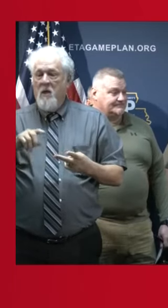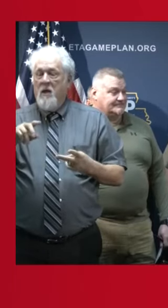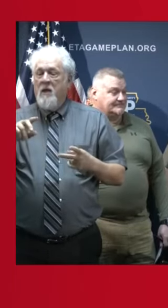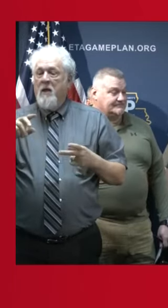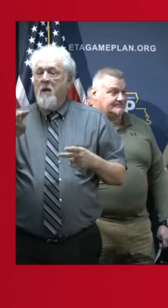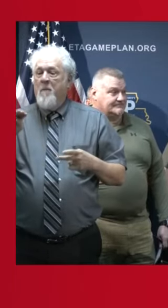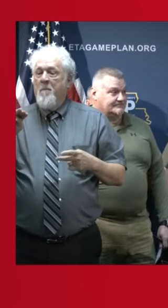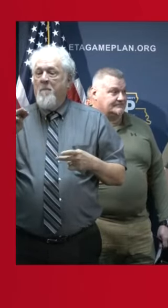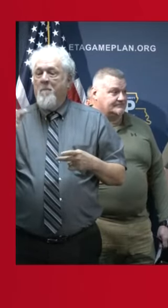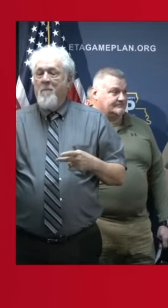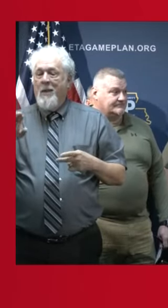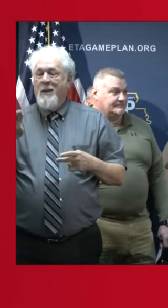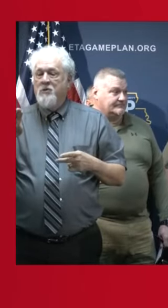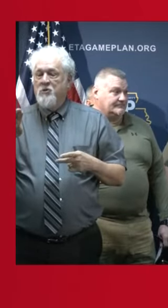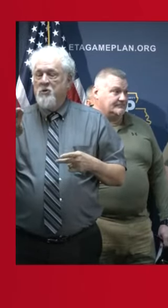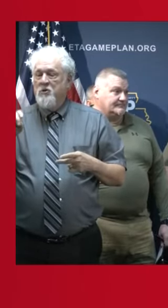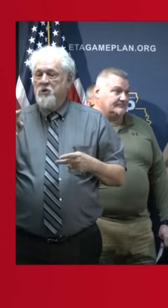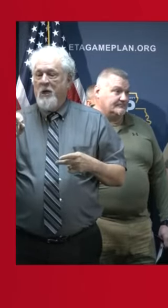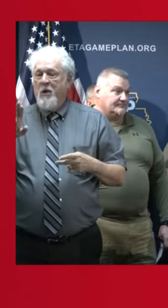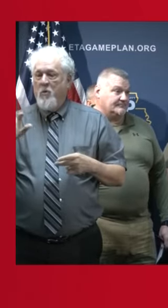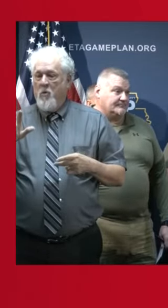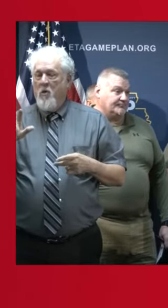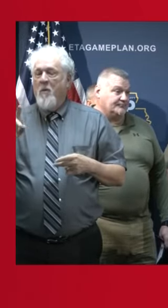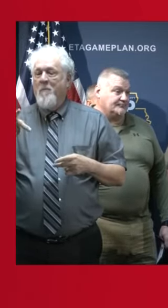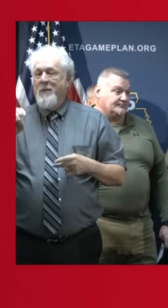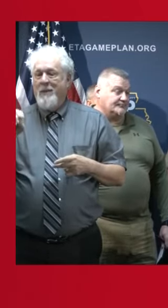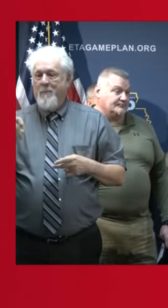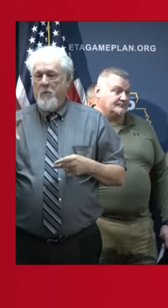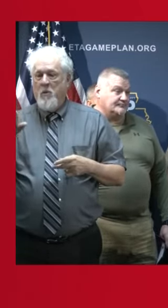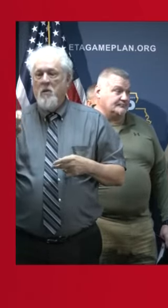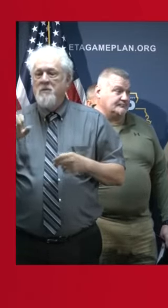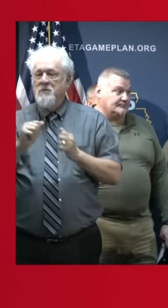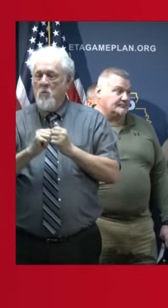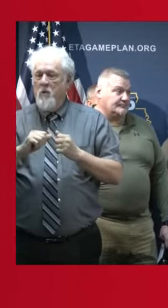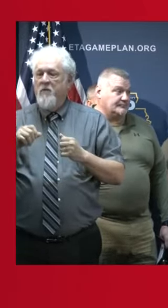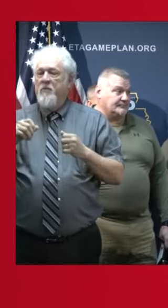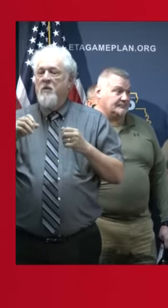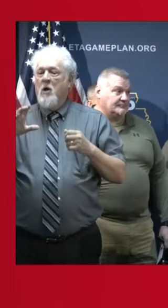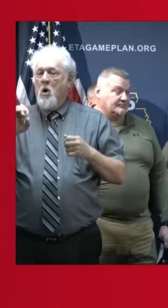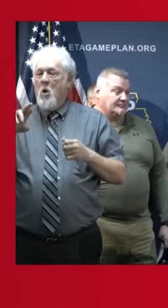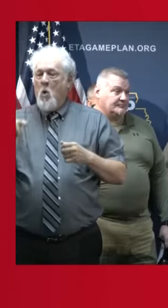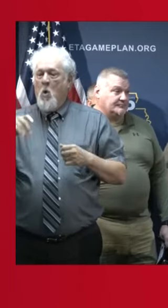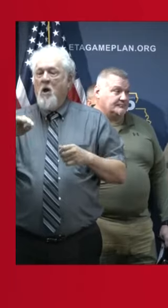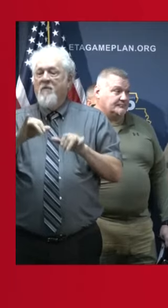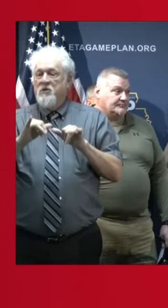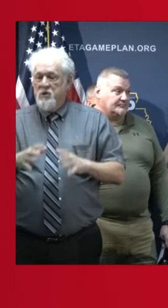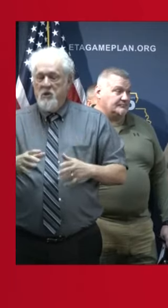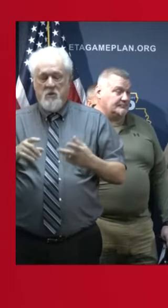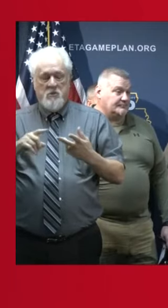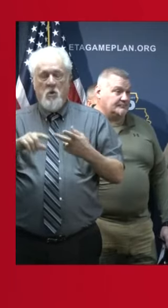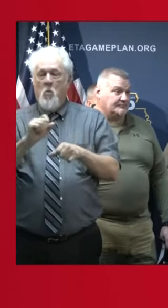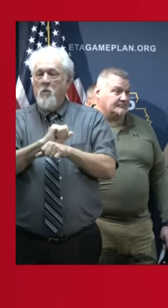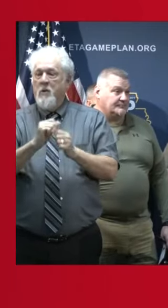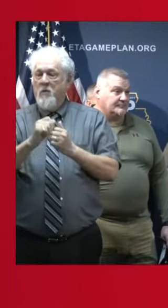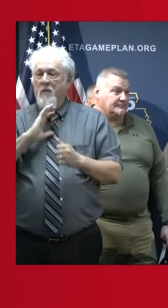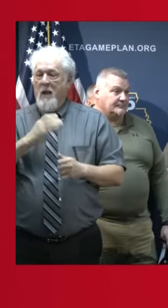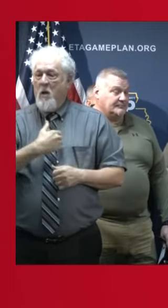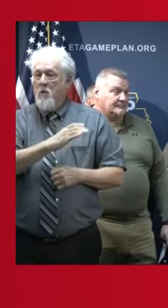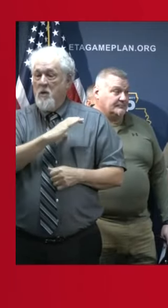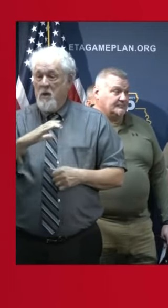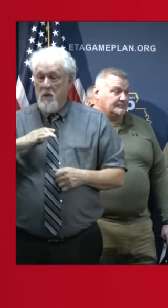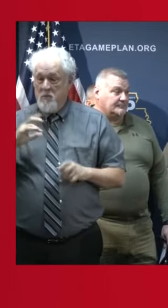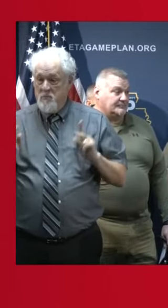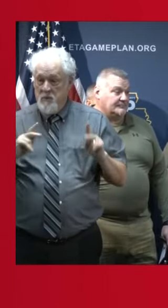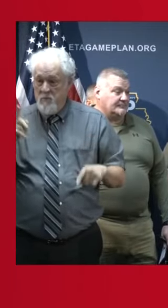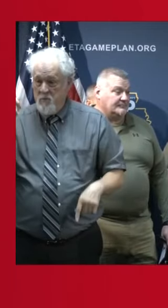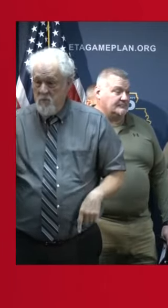with the Corps of Engineers. We have been working with our congressional delegation, you